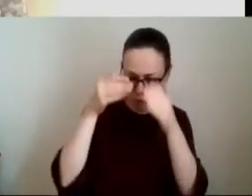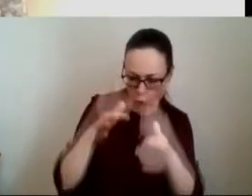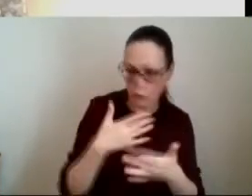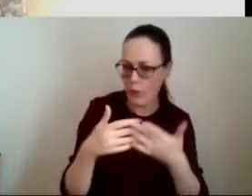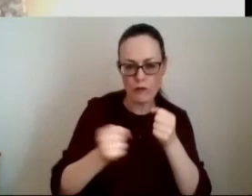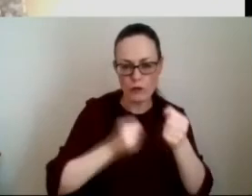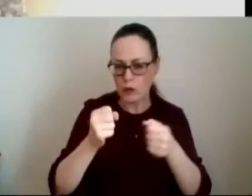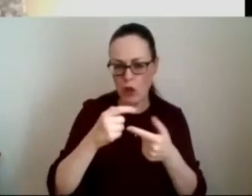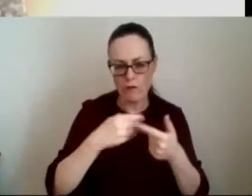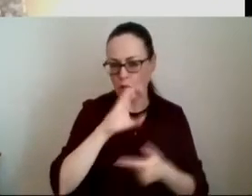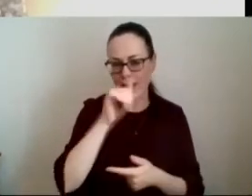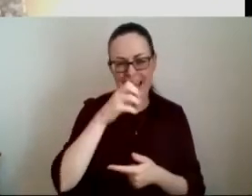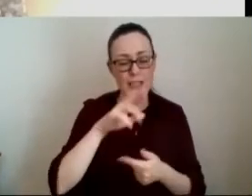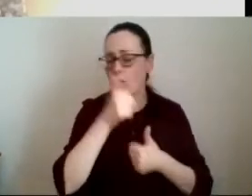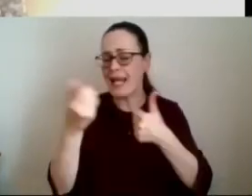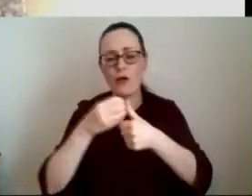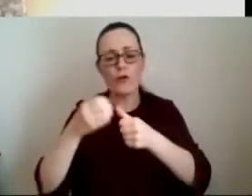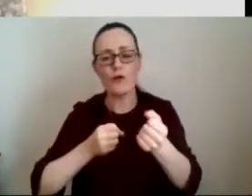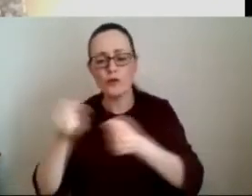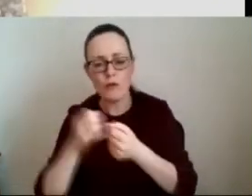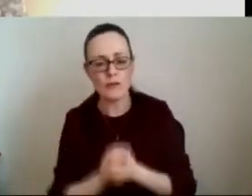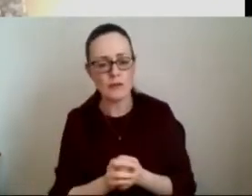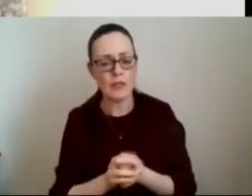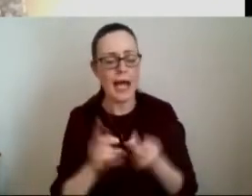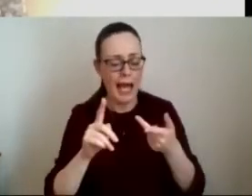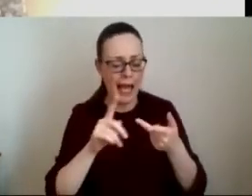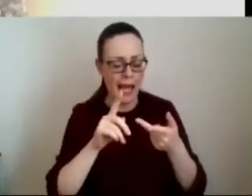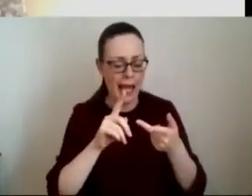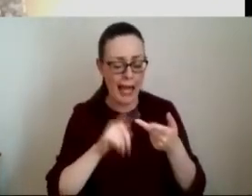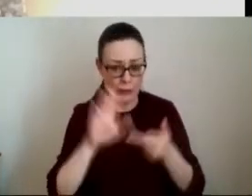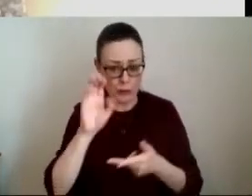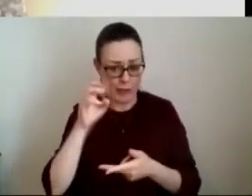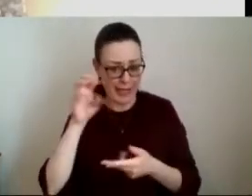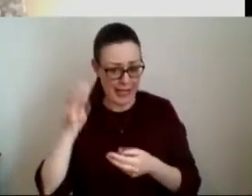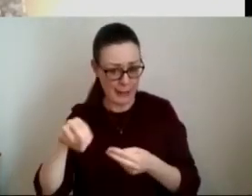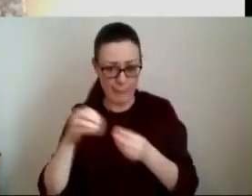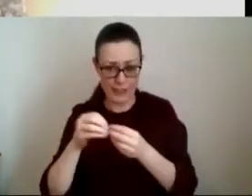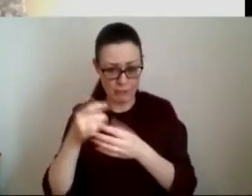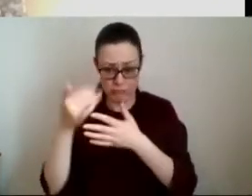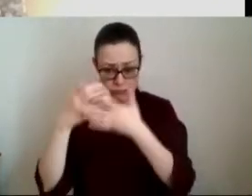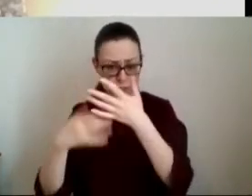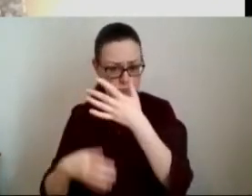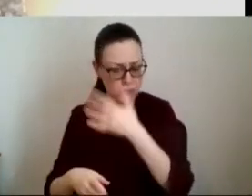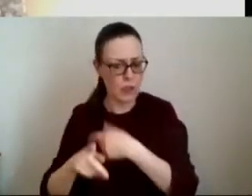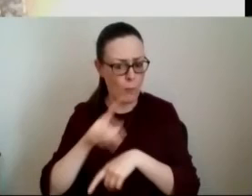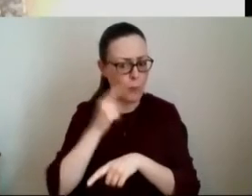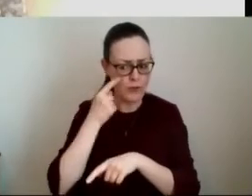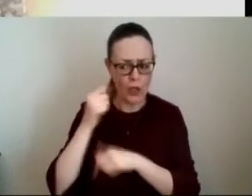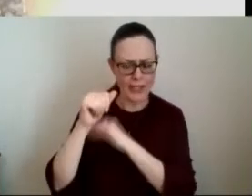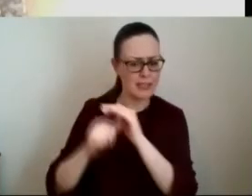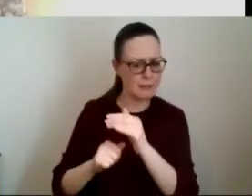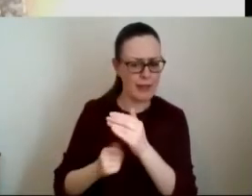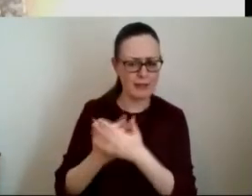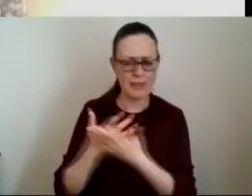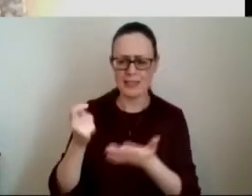cancer service or indeed any other service and then i suppose all of the elements len referred to and we would have seen that experience in many many projects through course those